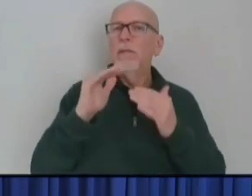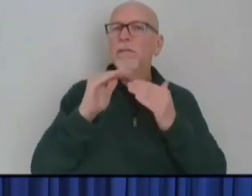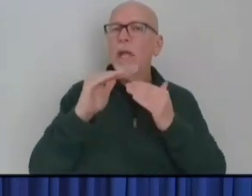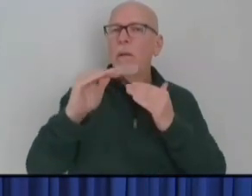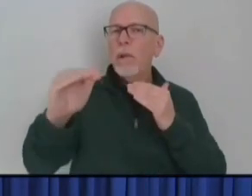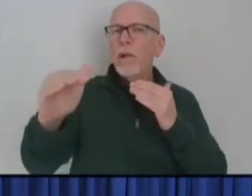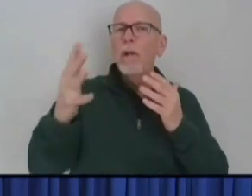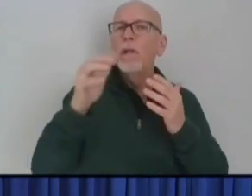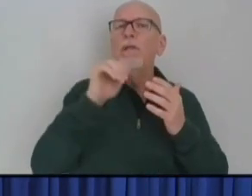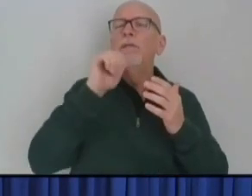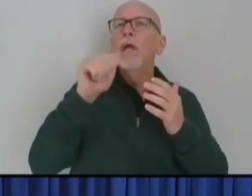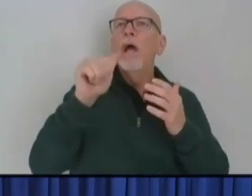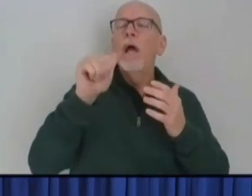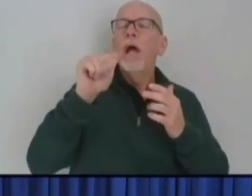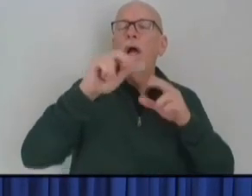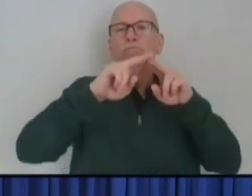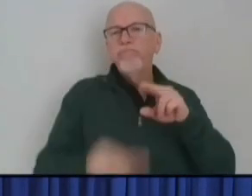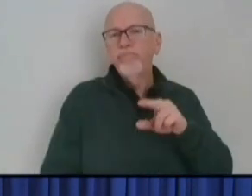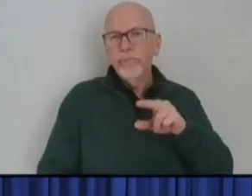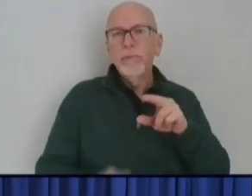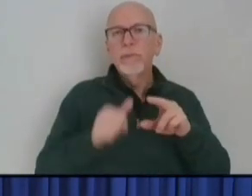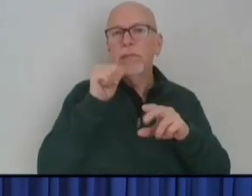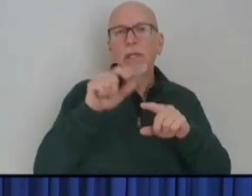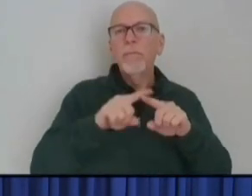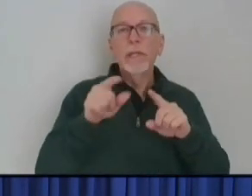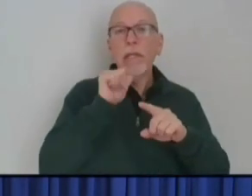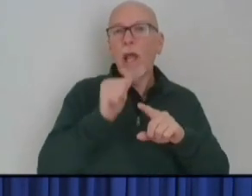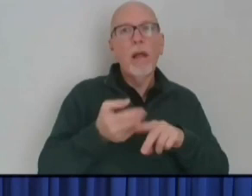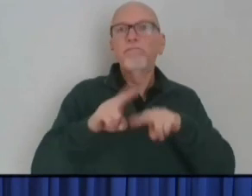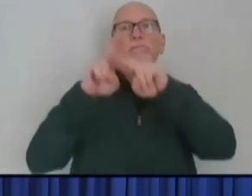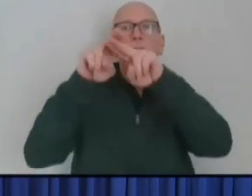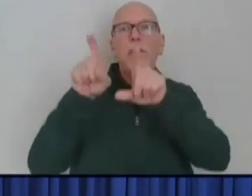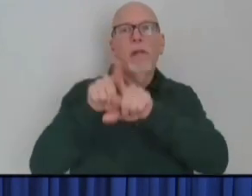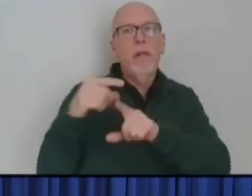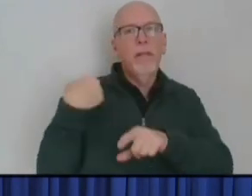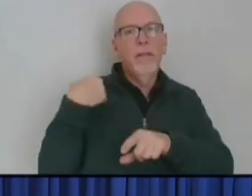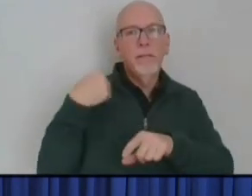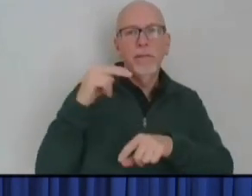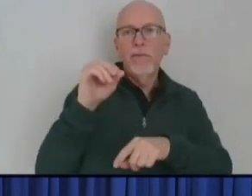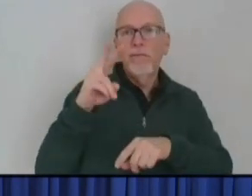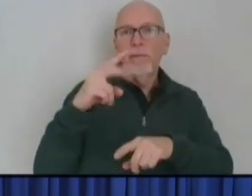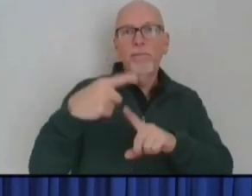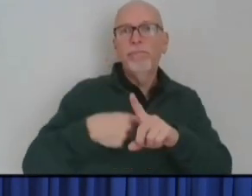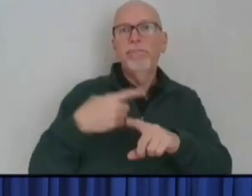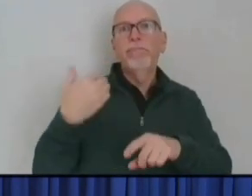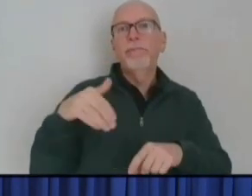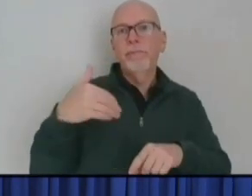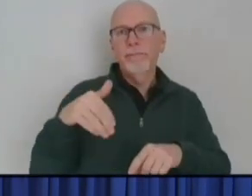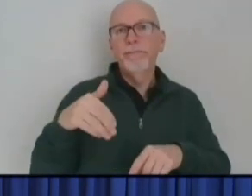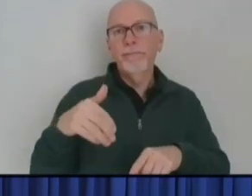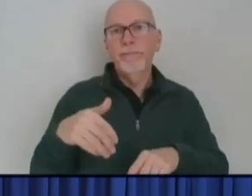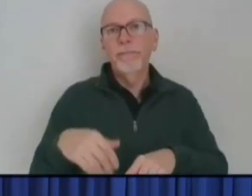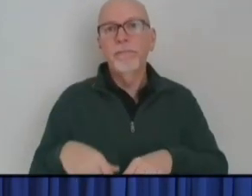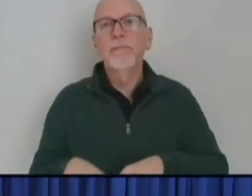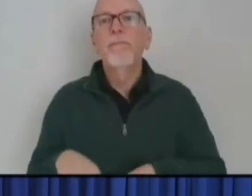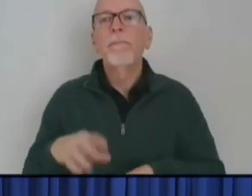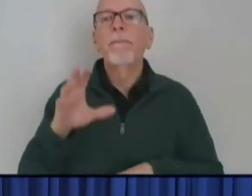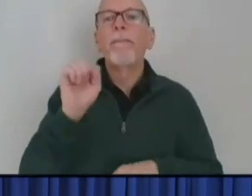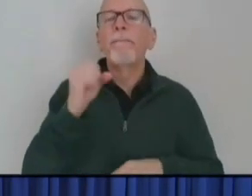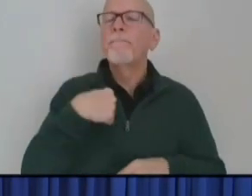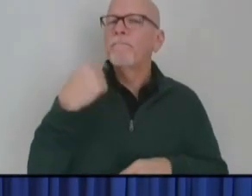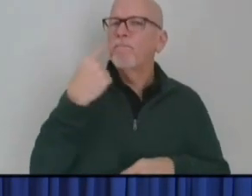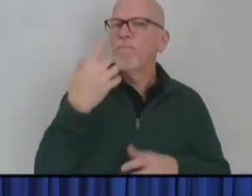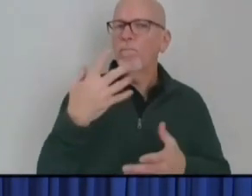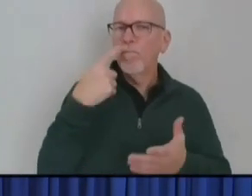haven't, you know, dropped a lot, but at least they're not increasing on a daily basis at the rate that they had been, you know, prior to that. So I'm wondering if you're